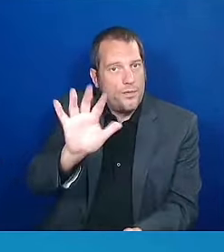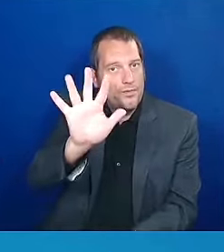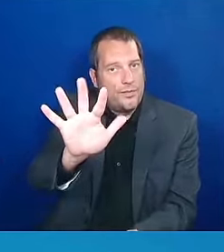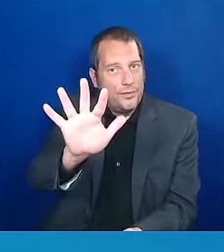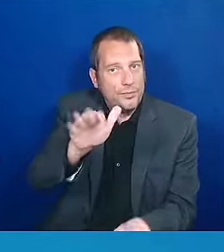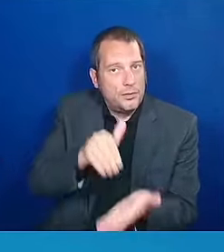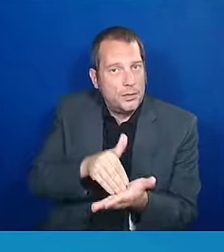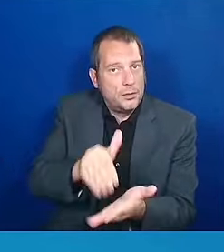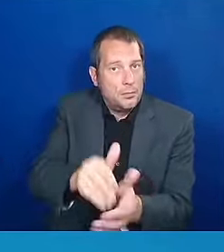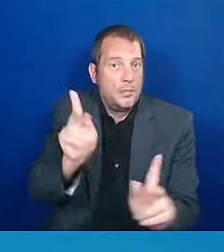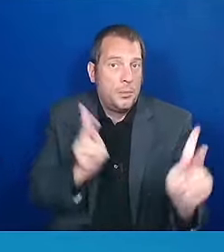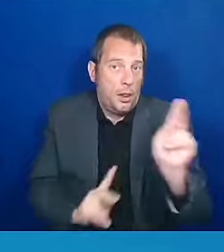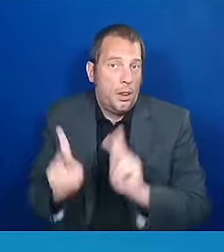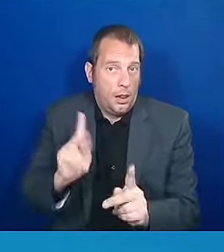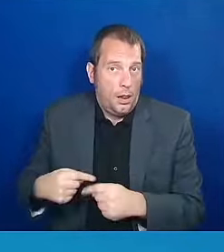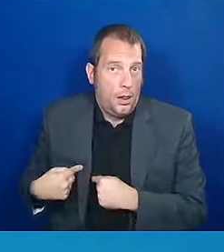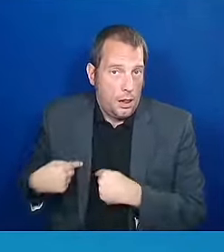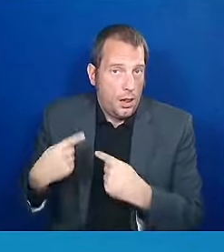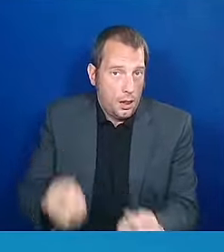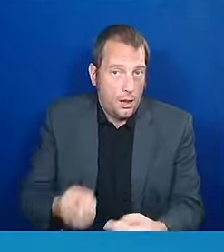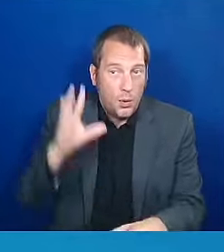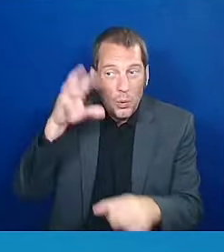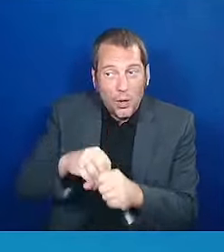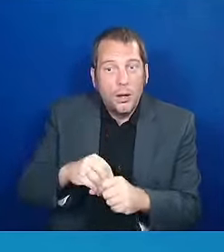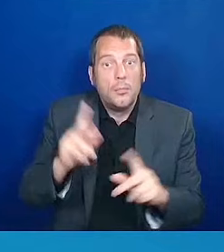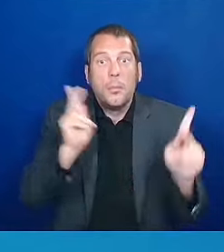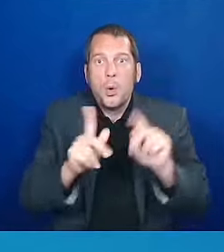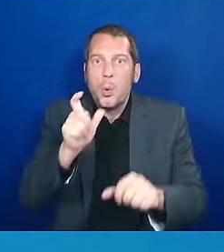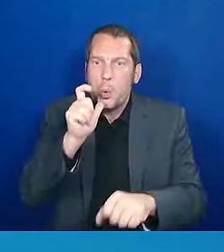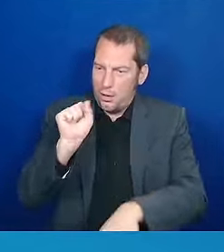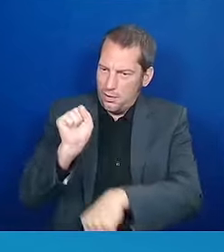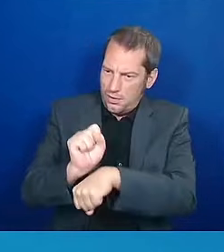our nurses and our teachers and our firefighters.